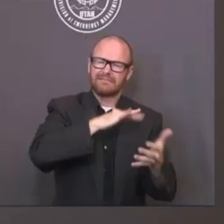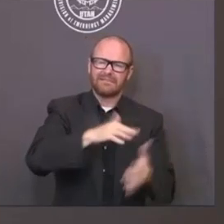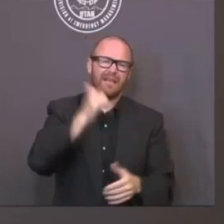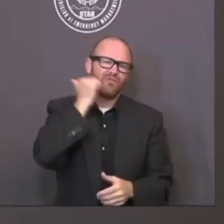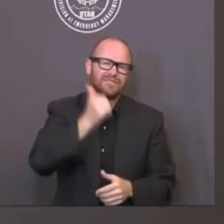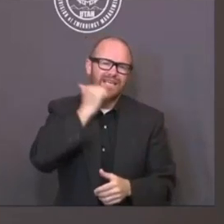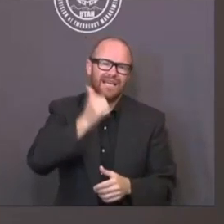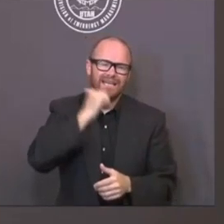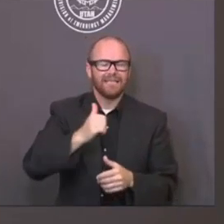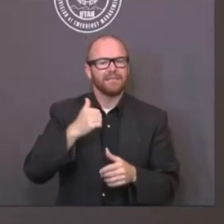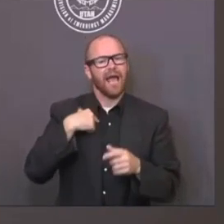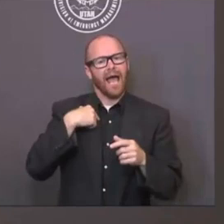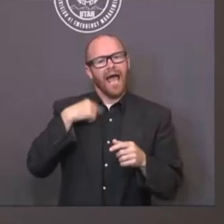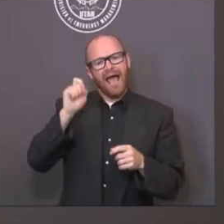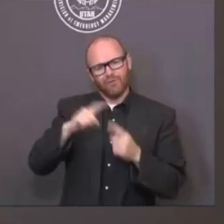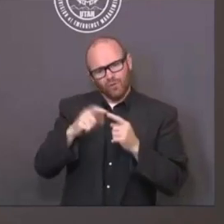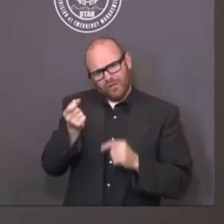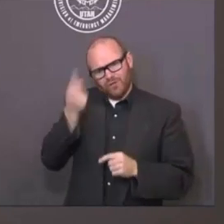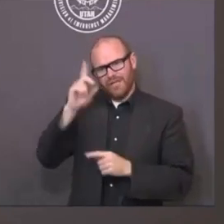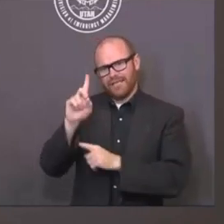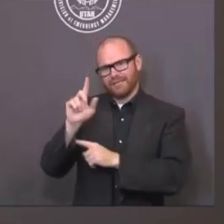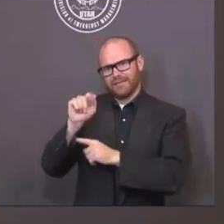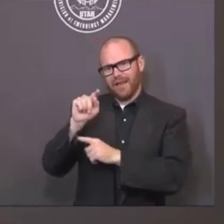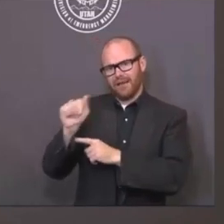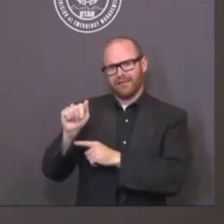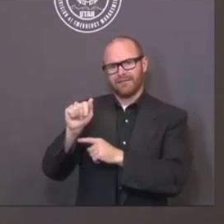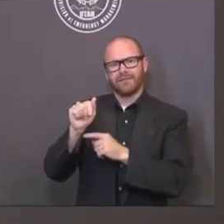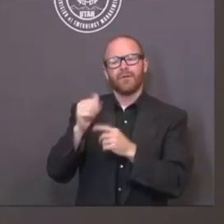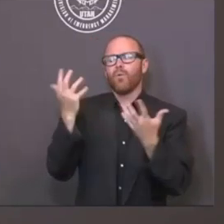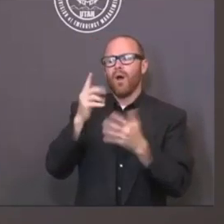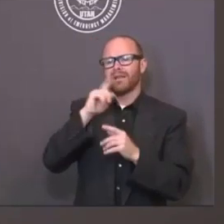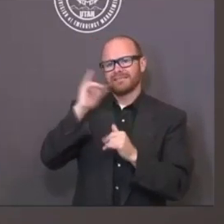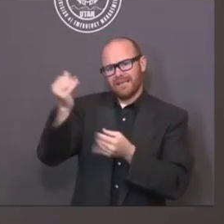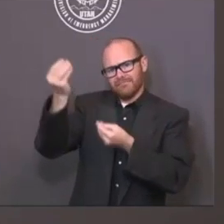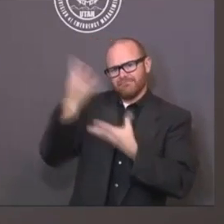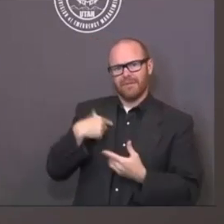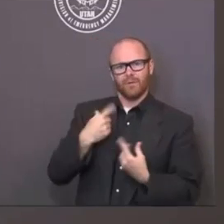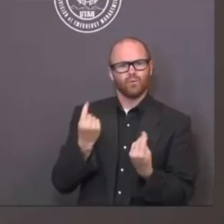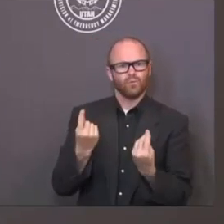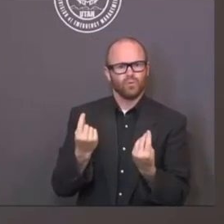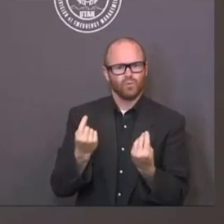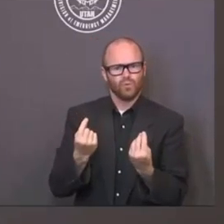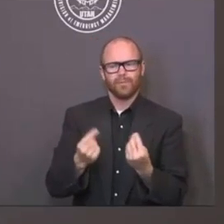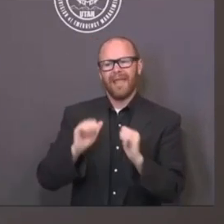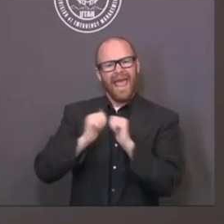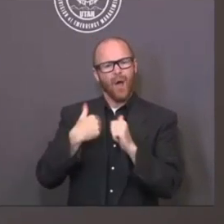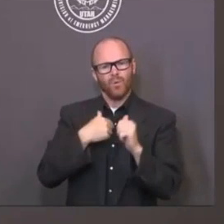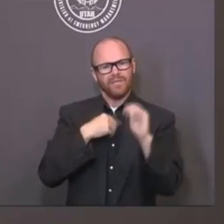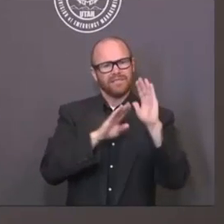page, understanding the data the same and what it informs us to do as we develop policy.